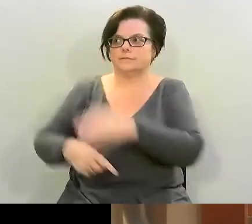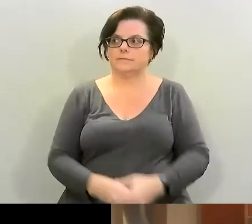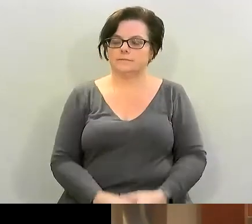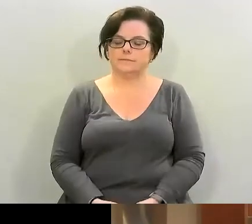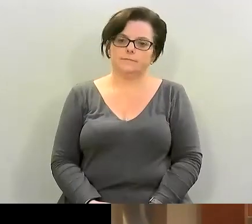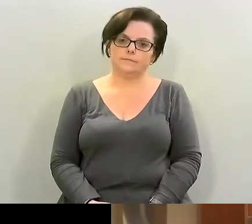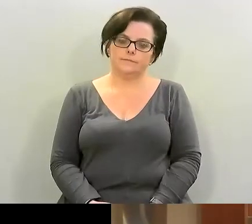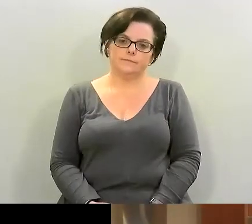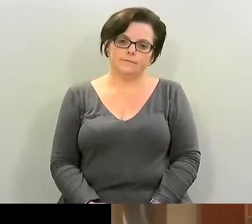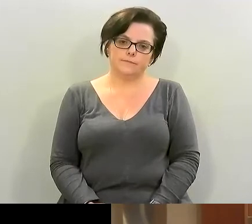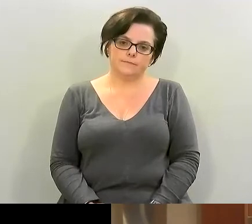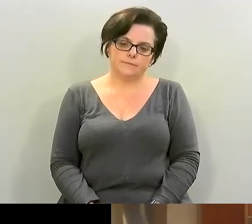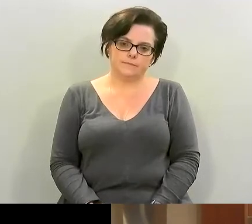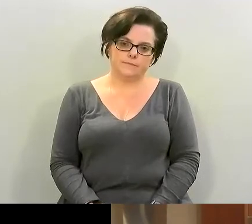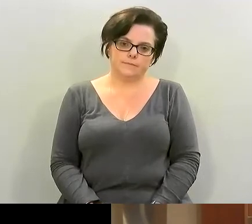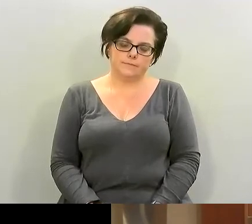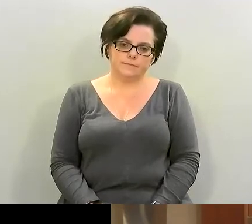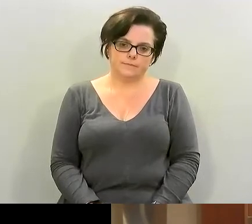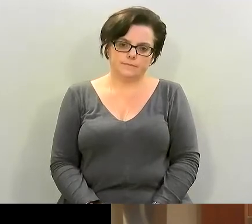vitamix blender